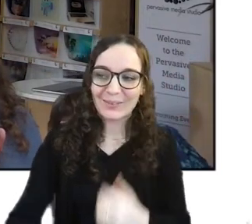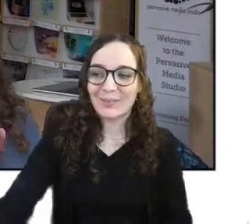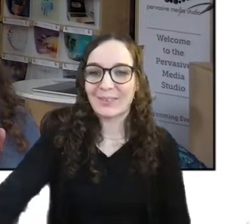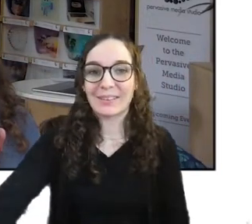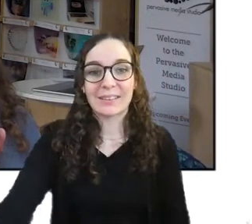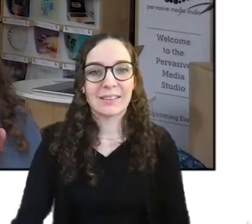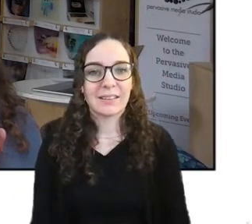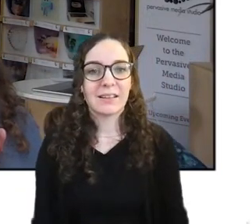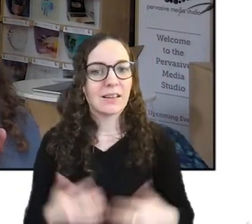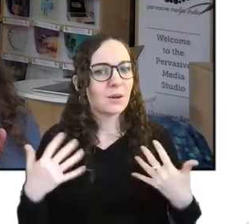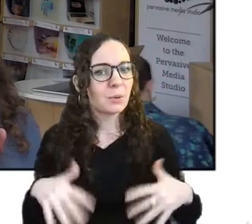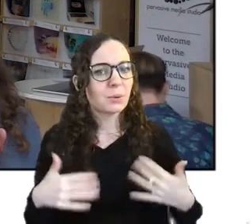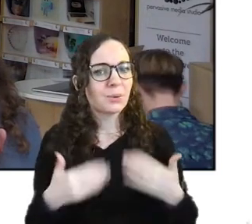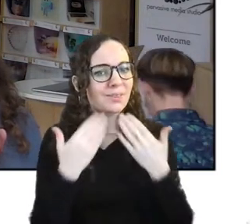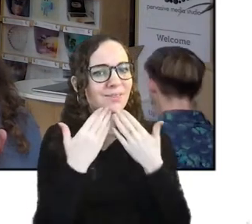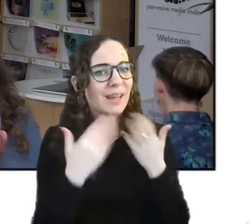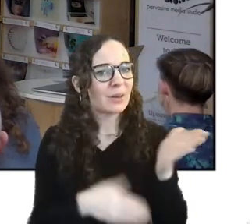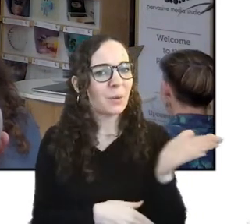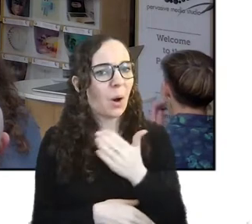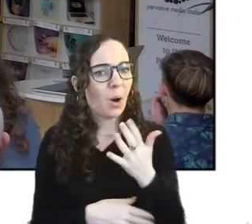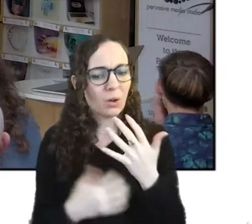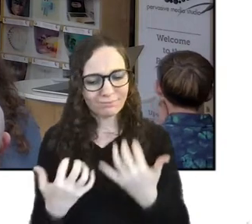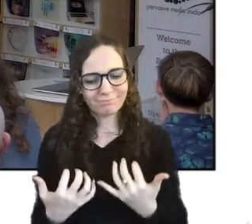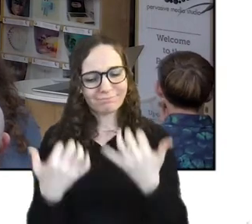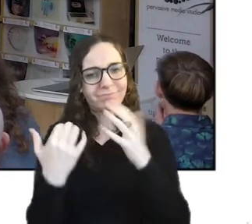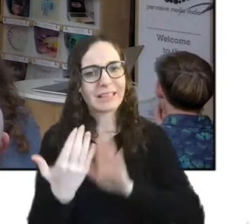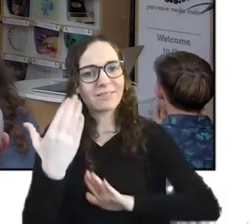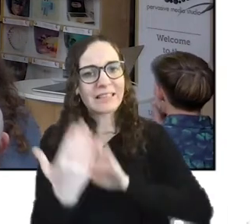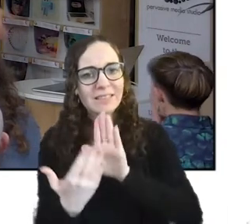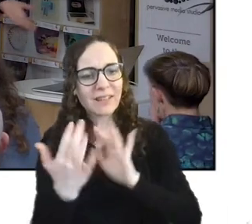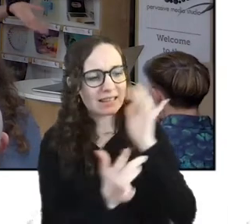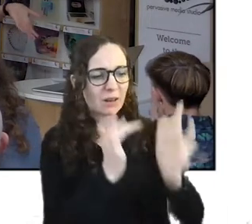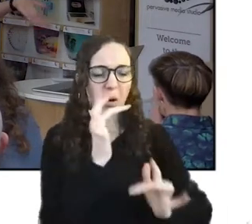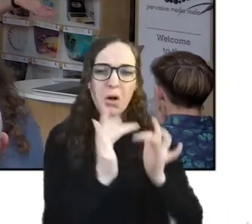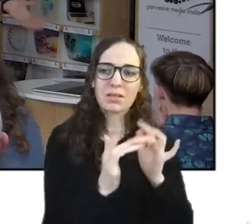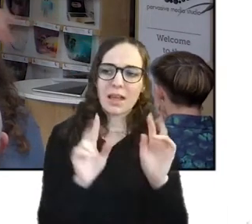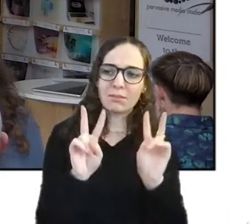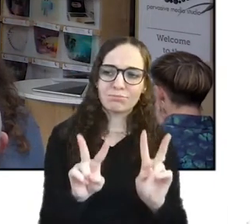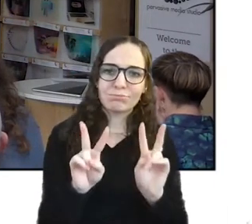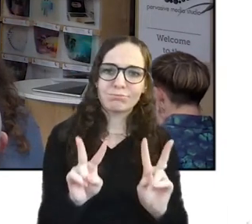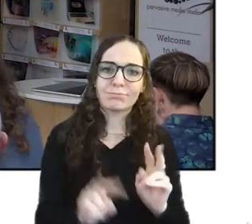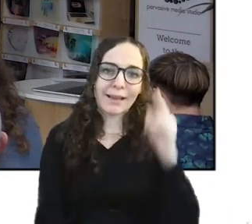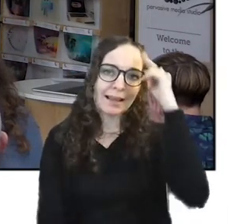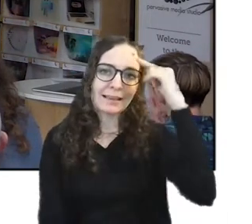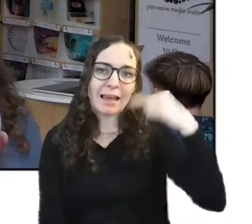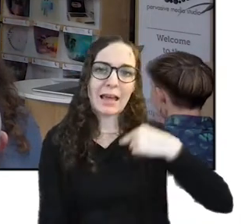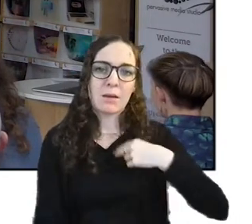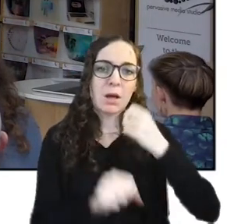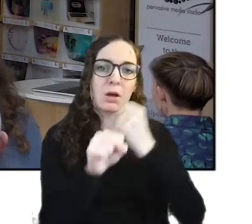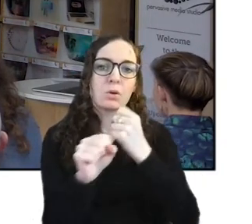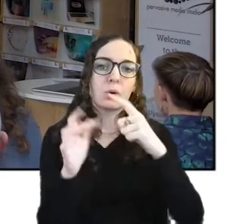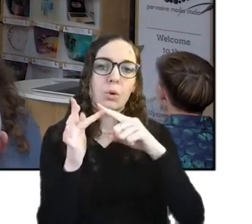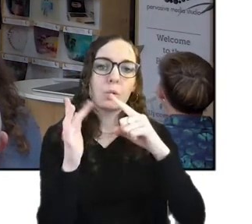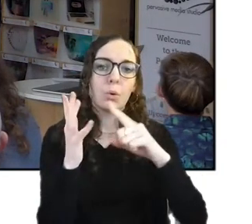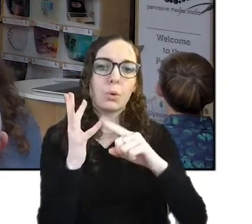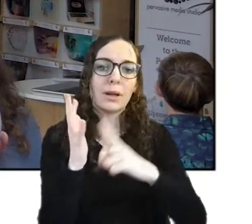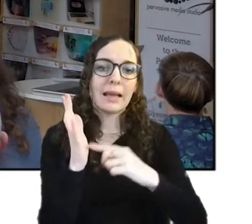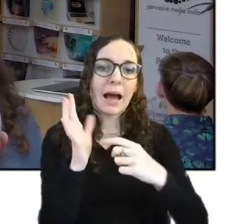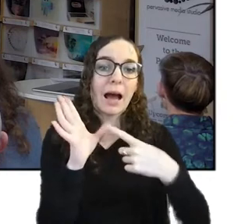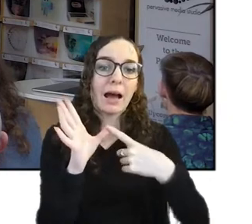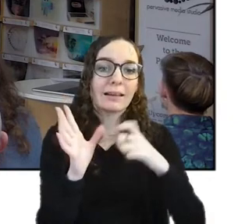for coming online and in person um yeah so i'm julia carla rossi my pronouns are she her